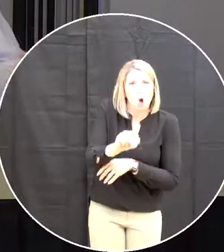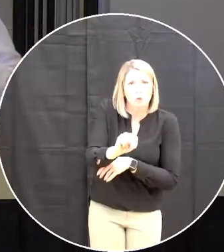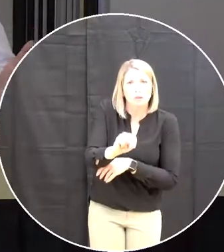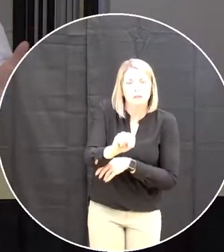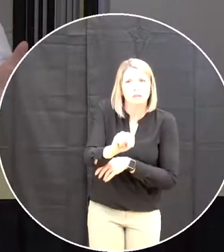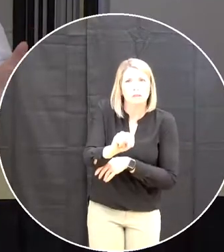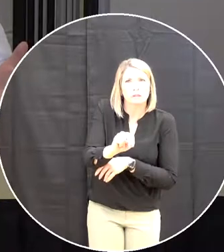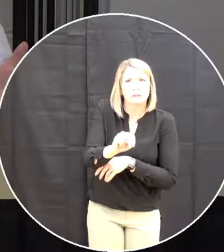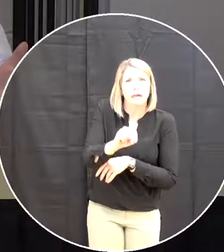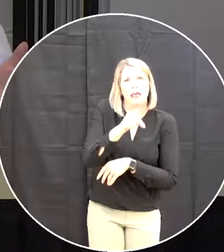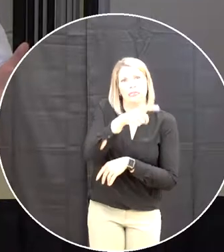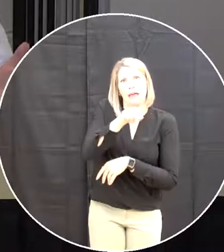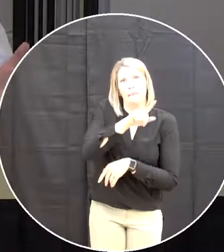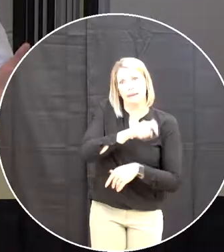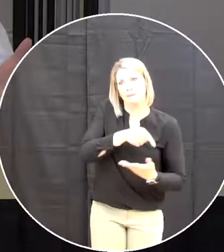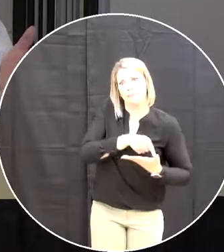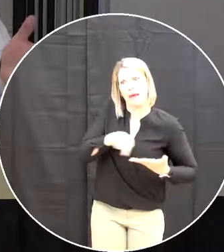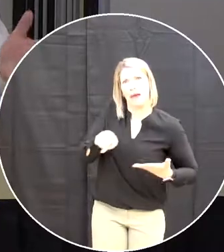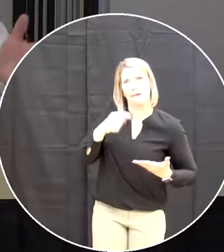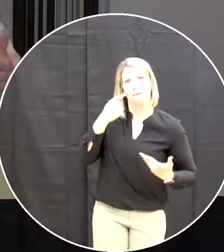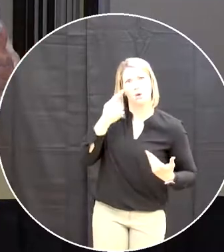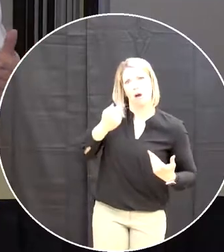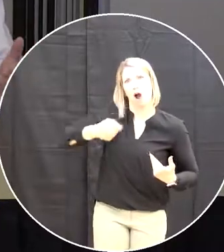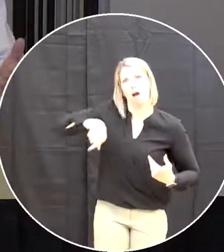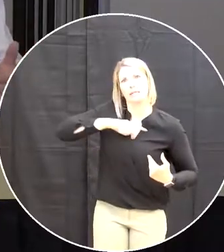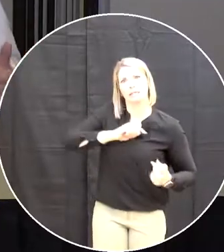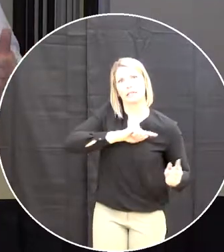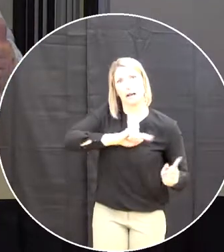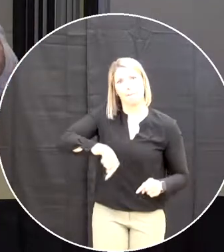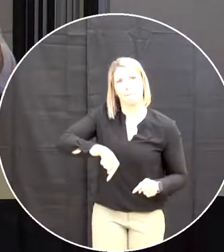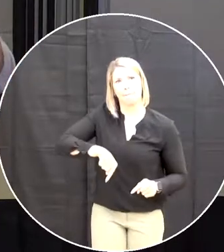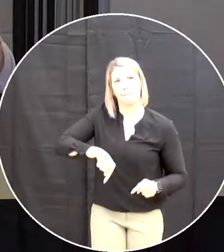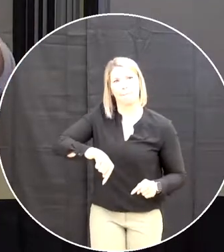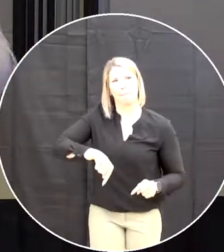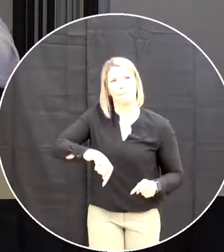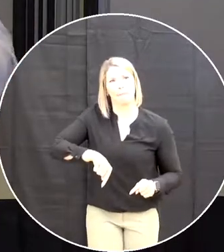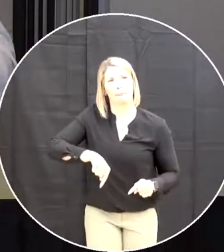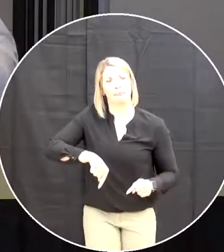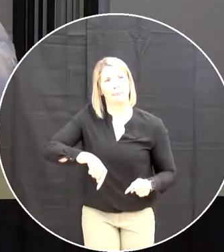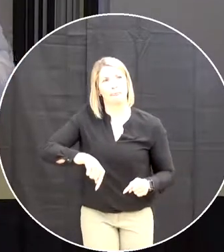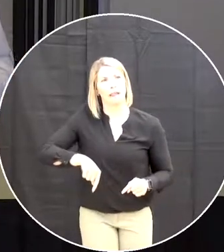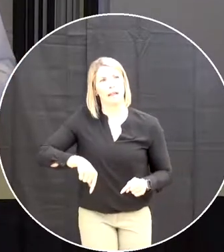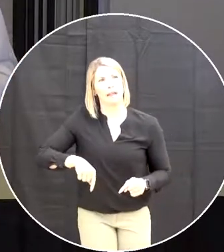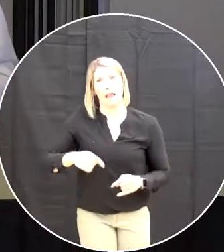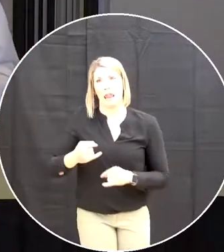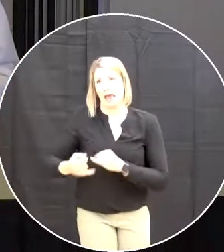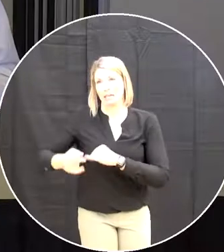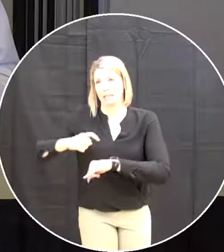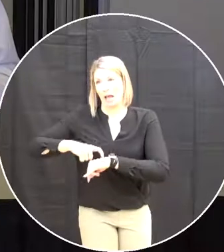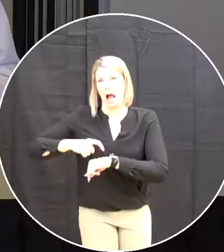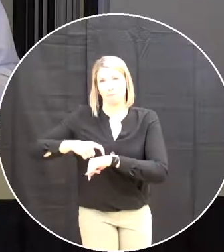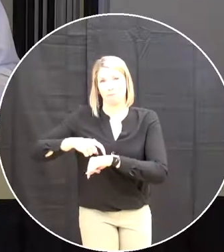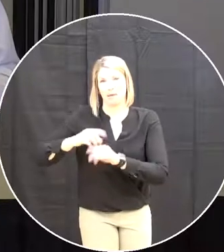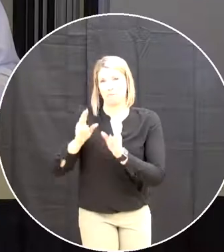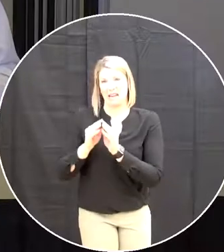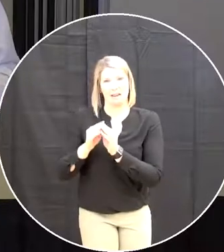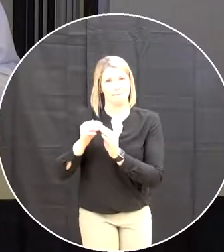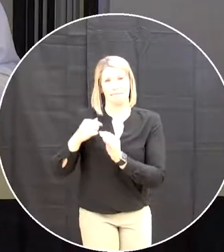we all had a discussion here in the last minute two meetings ago well i wasn't here at the last one i was on zoom um